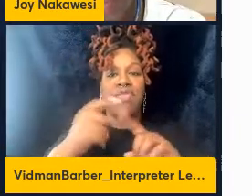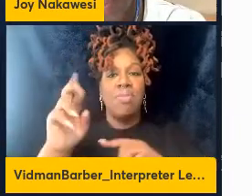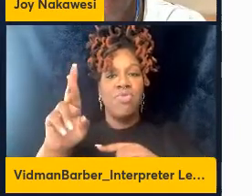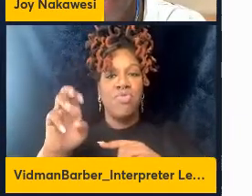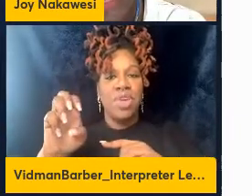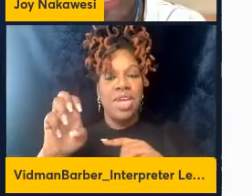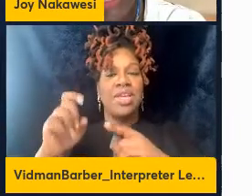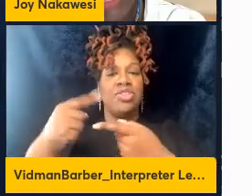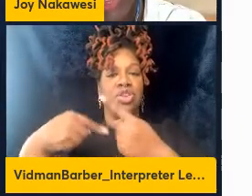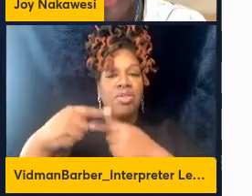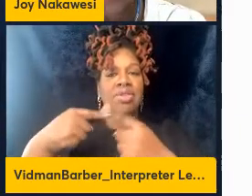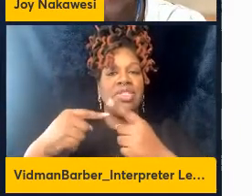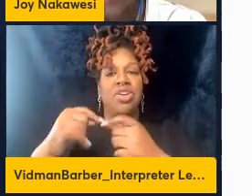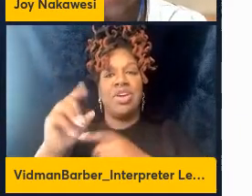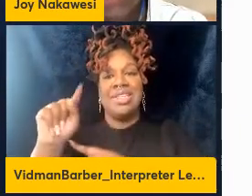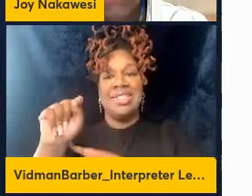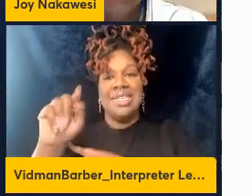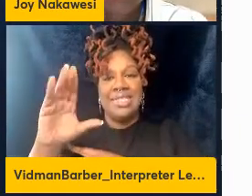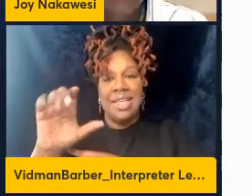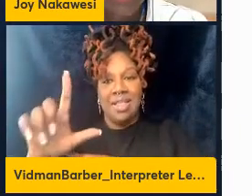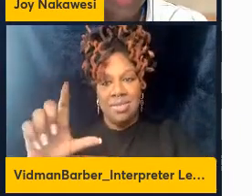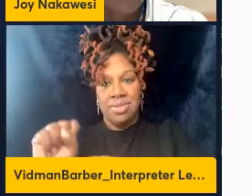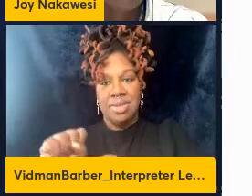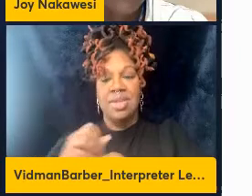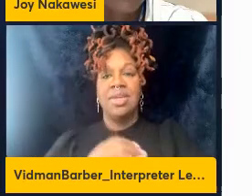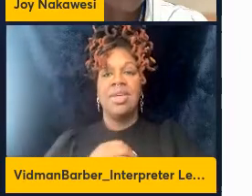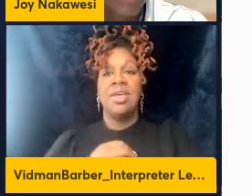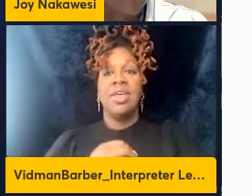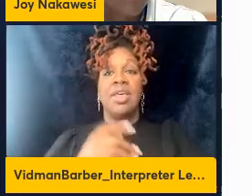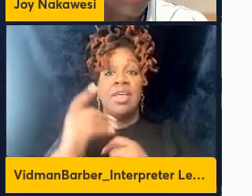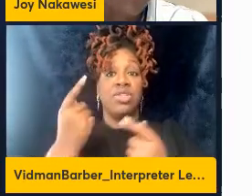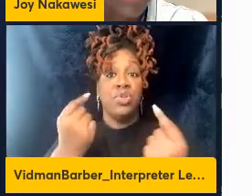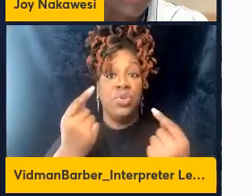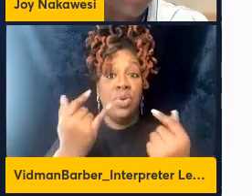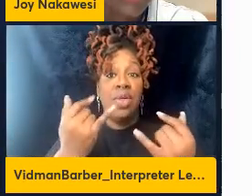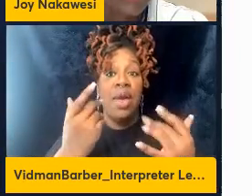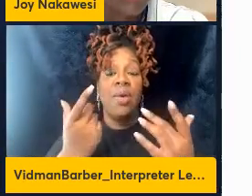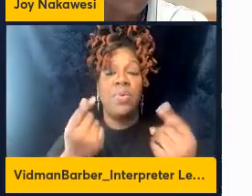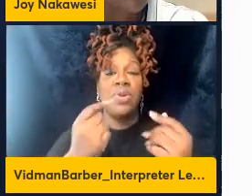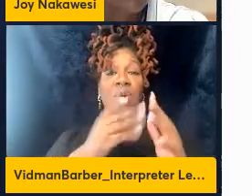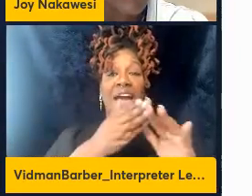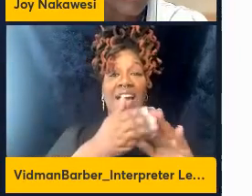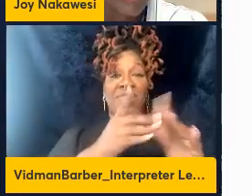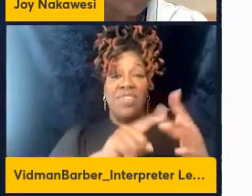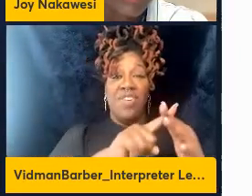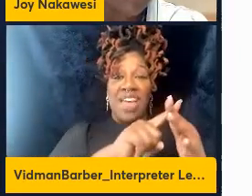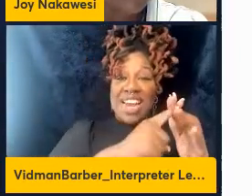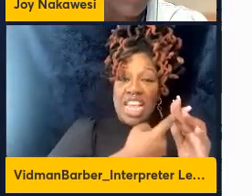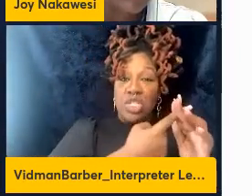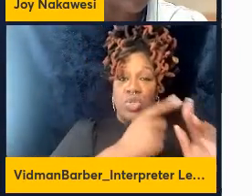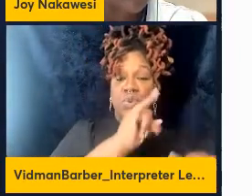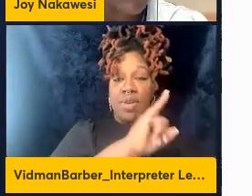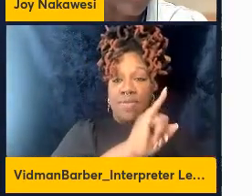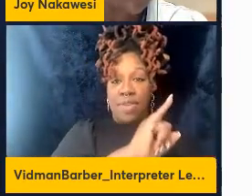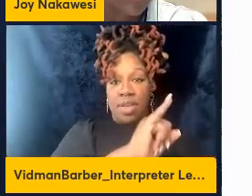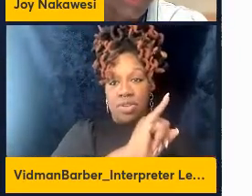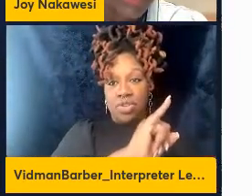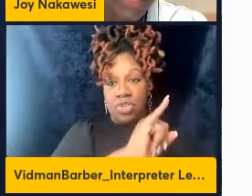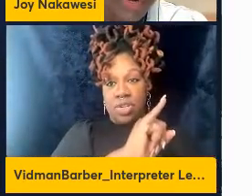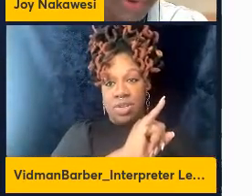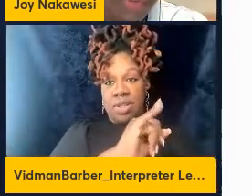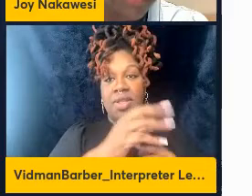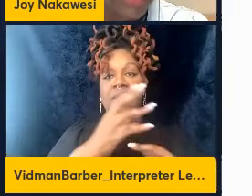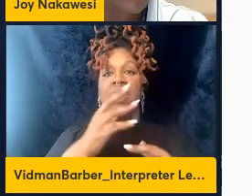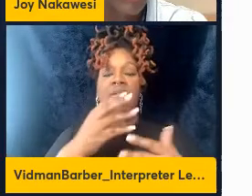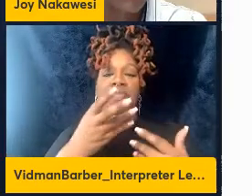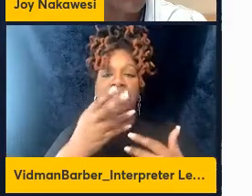T-cells and to do this after the primary infection so before we came in a few days before we came in